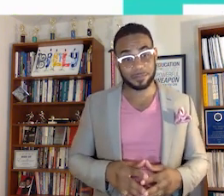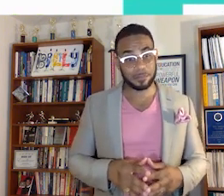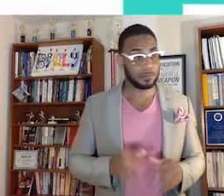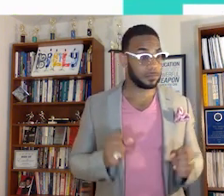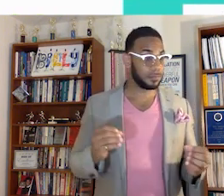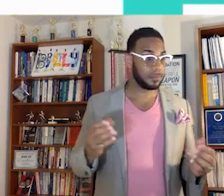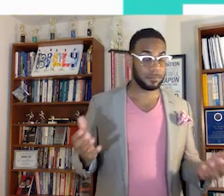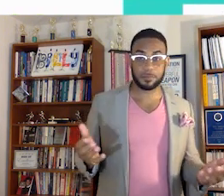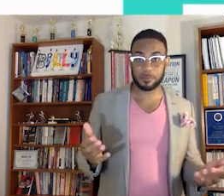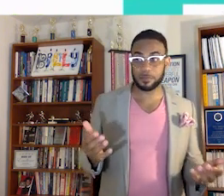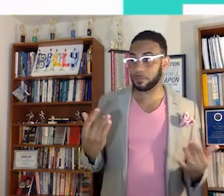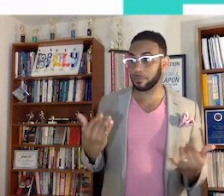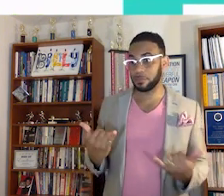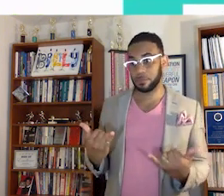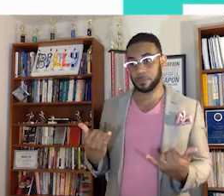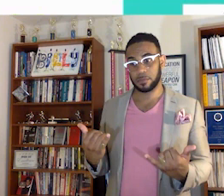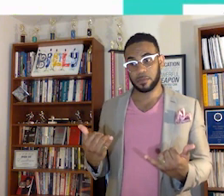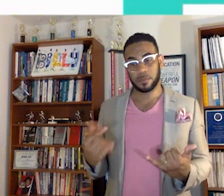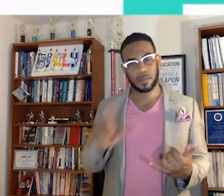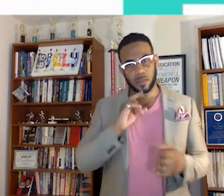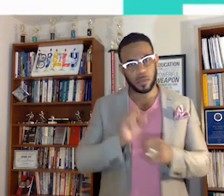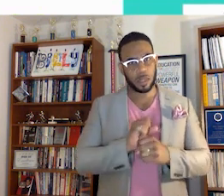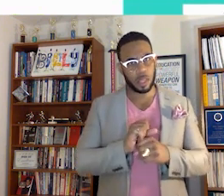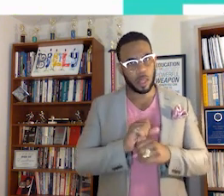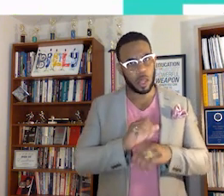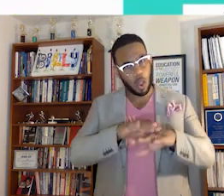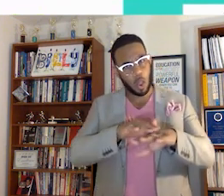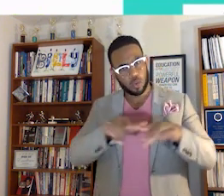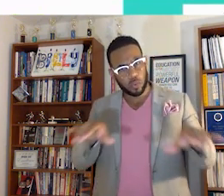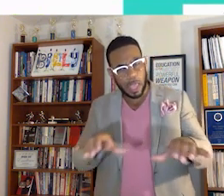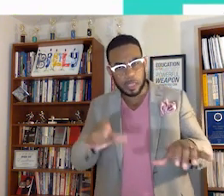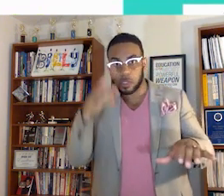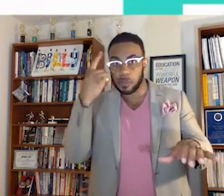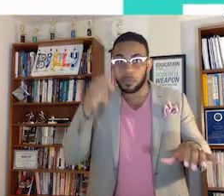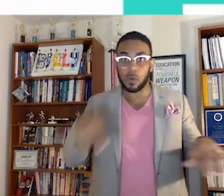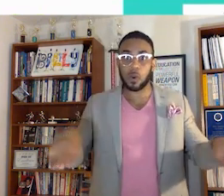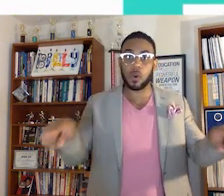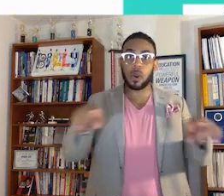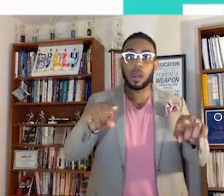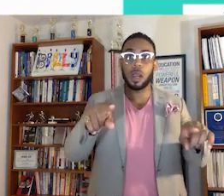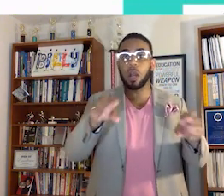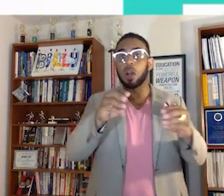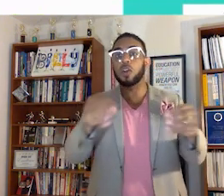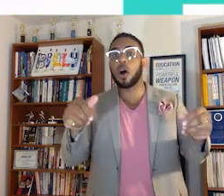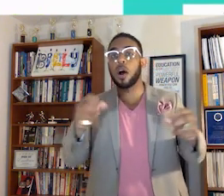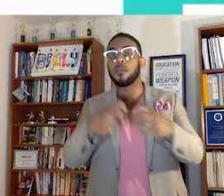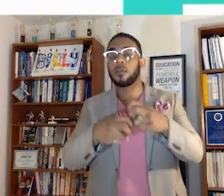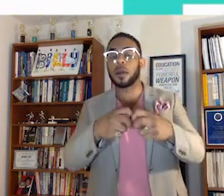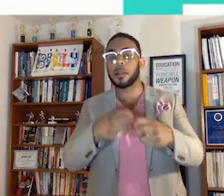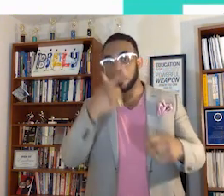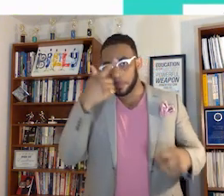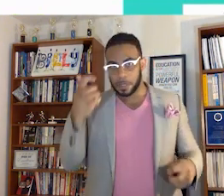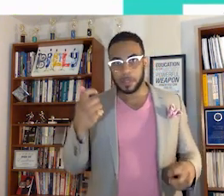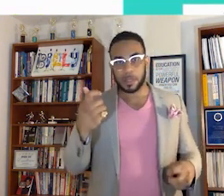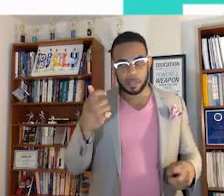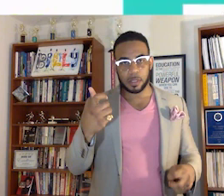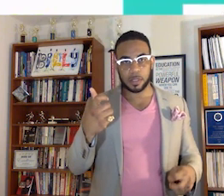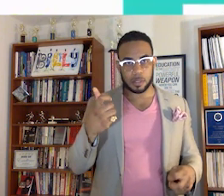So right now there's really a call to action for solving these problems because